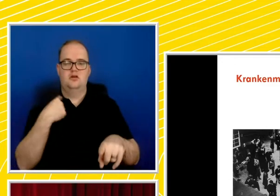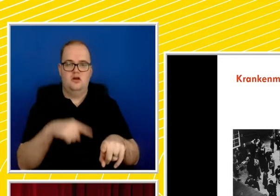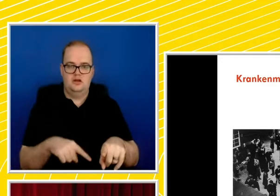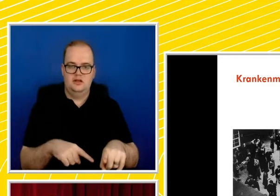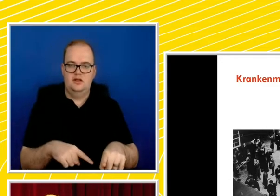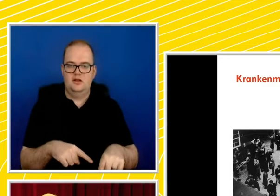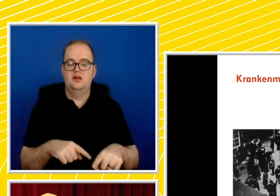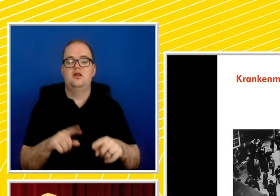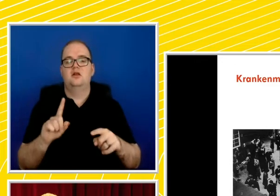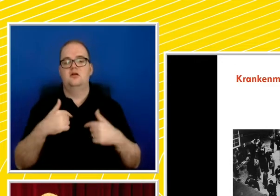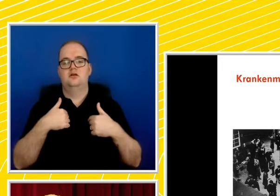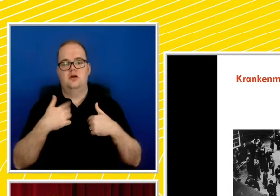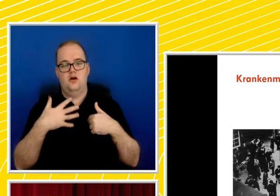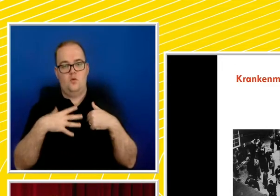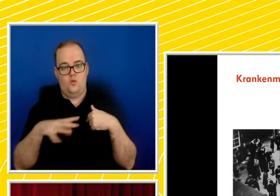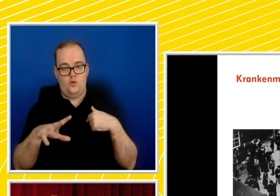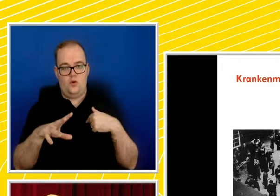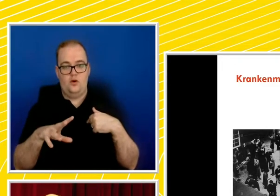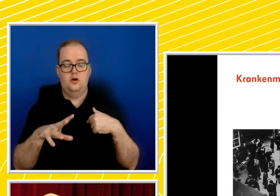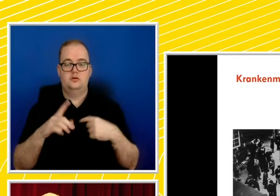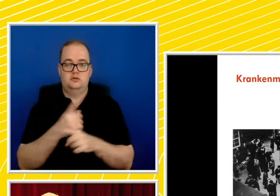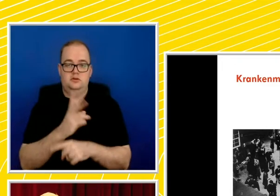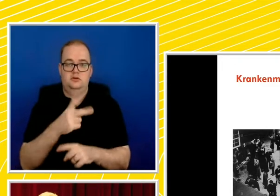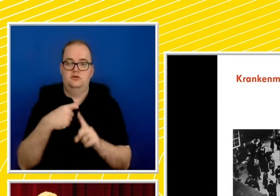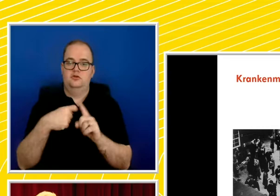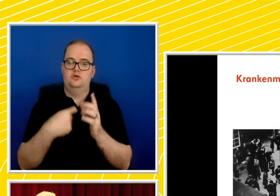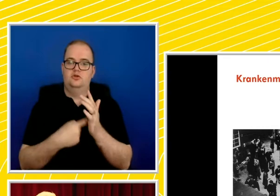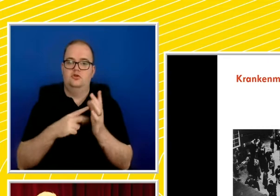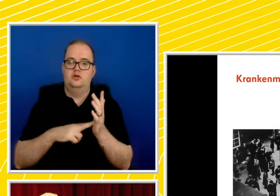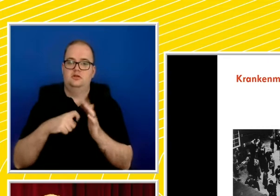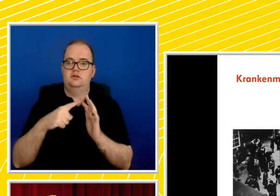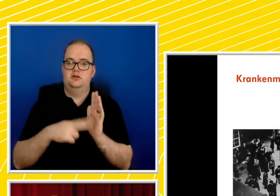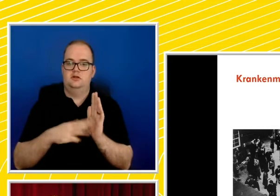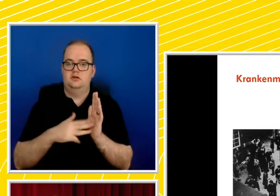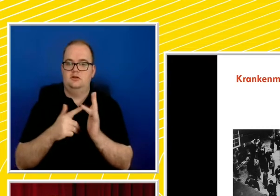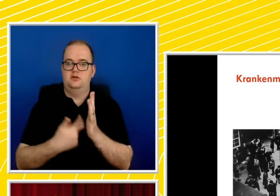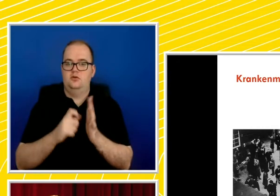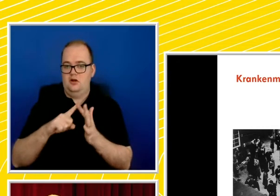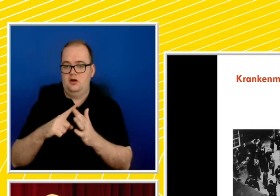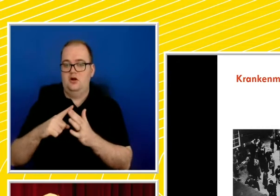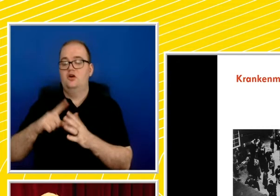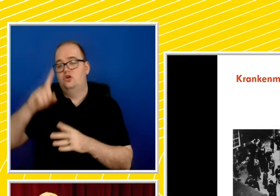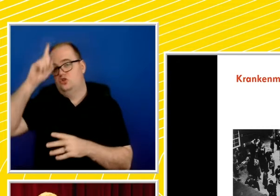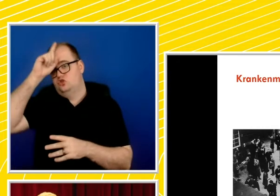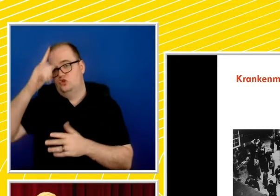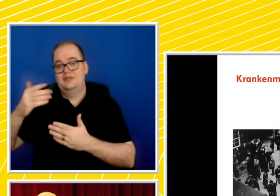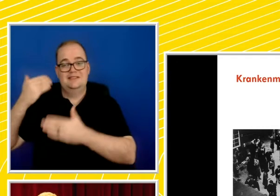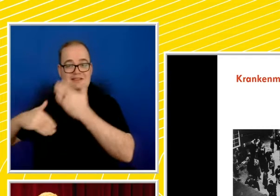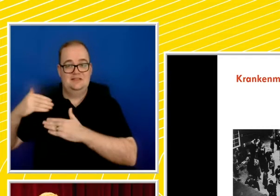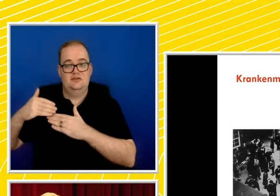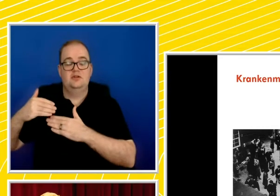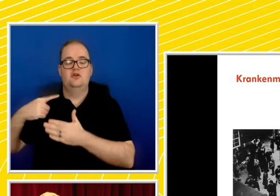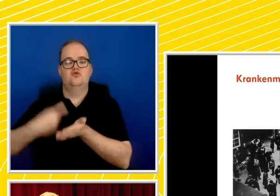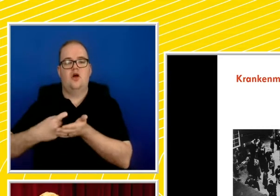want to reiterate that krank and mortar, the preferred term in German historiography, is to indicate that the